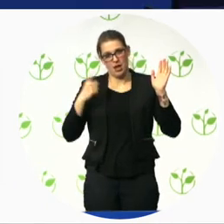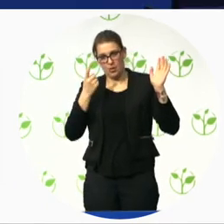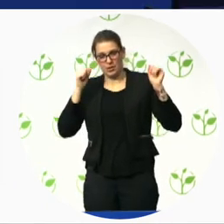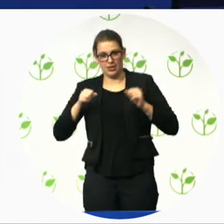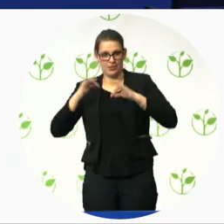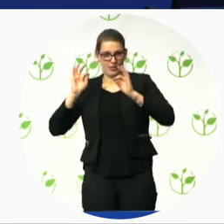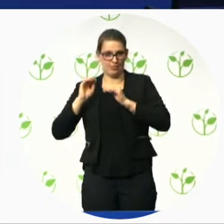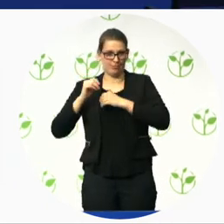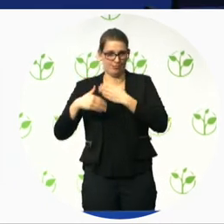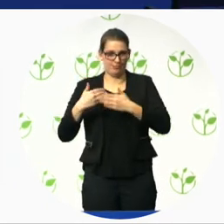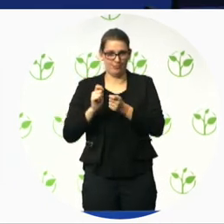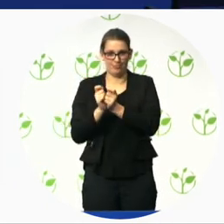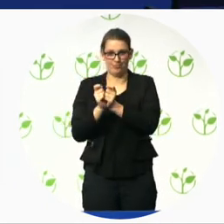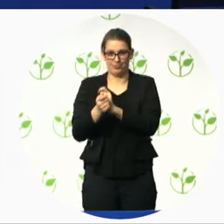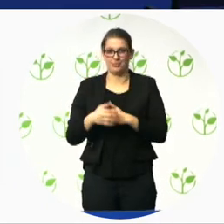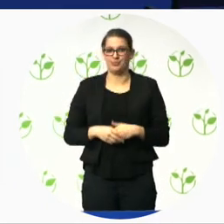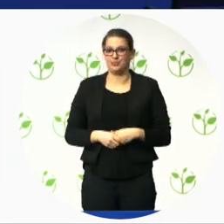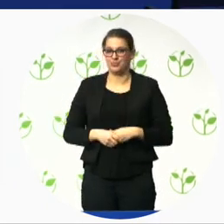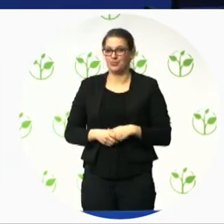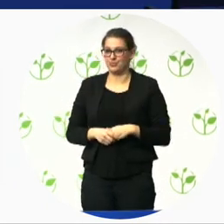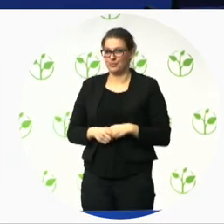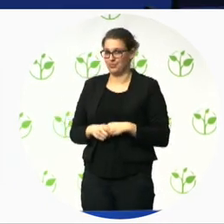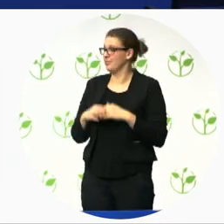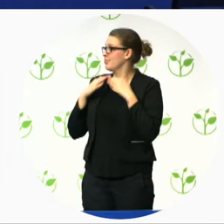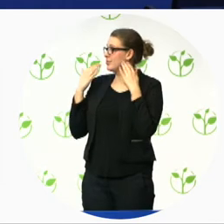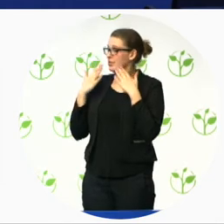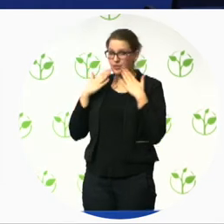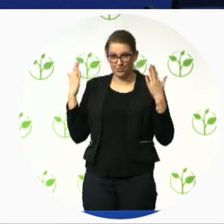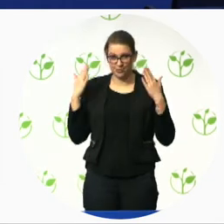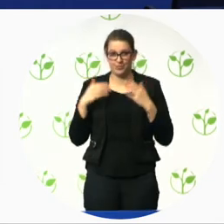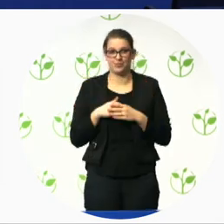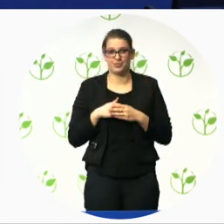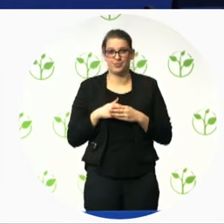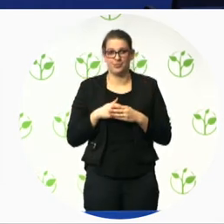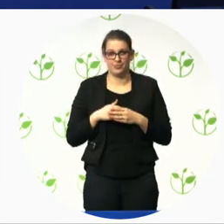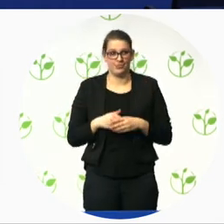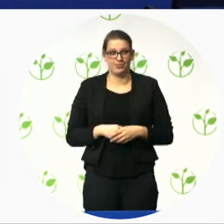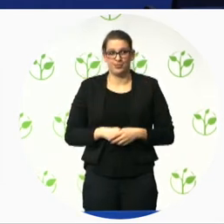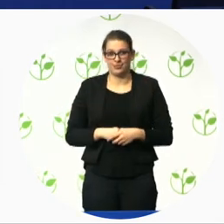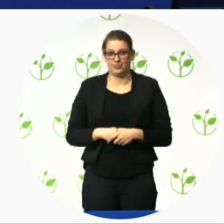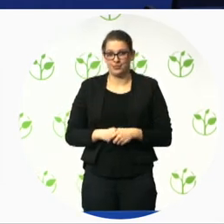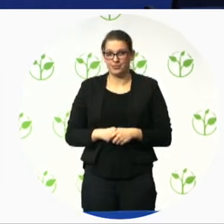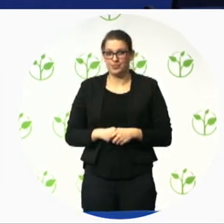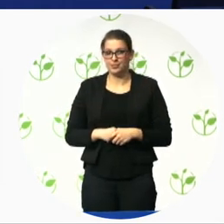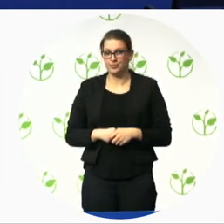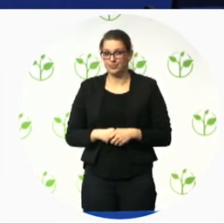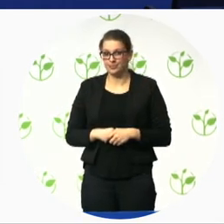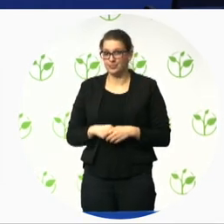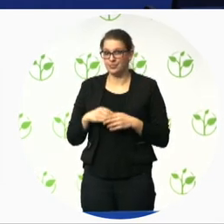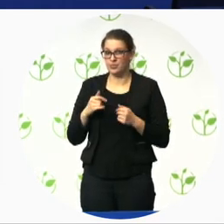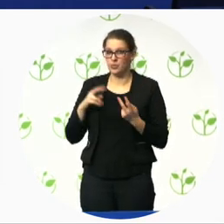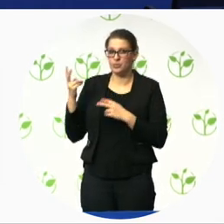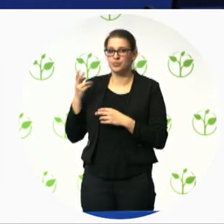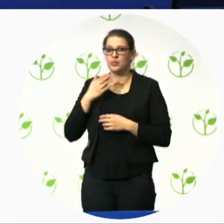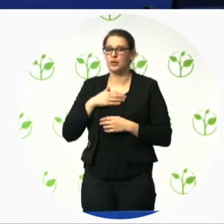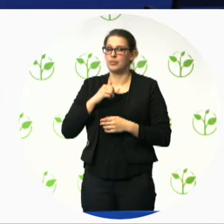thank you very much for that additional clarification now we go to Canada and we have two questions in Canada should